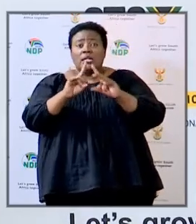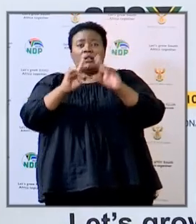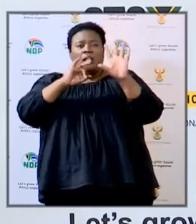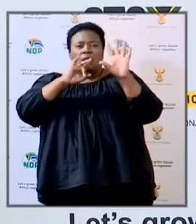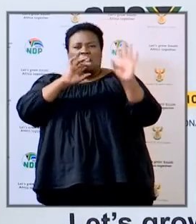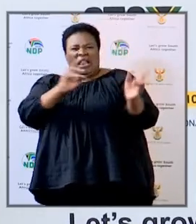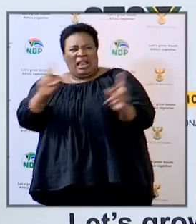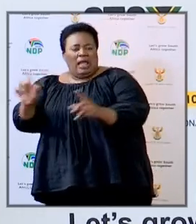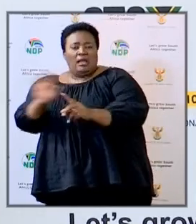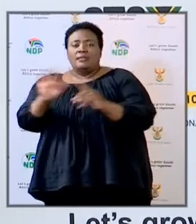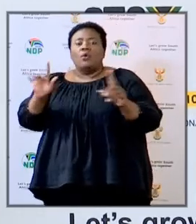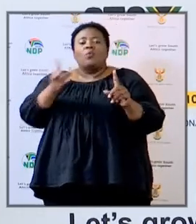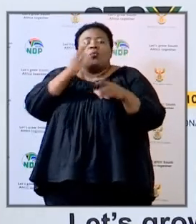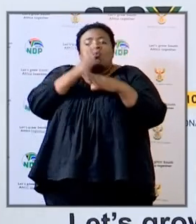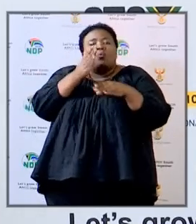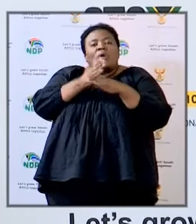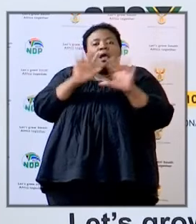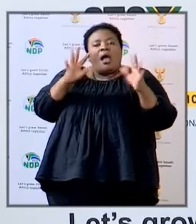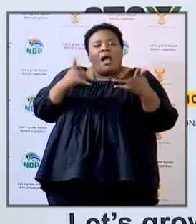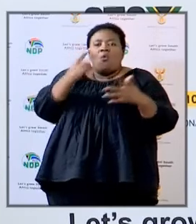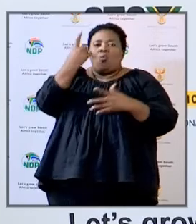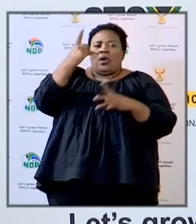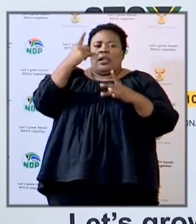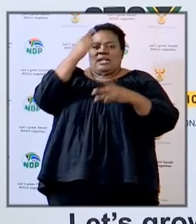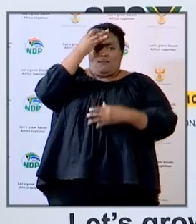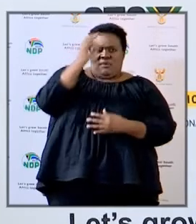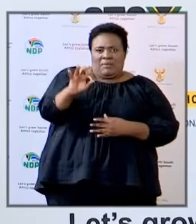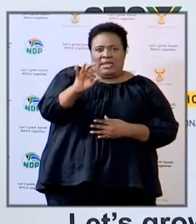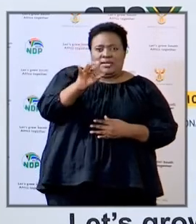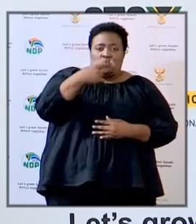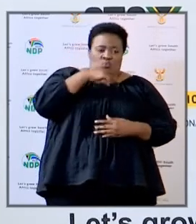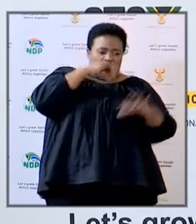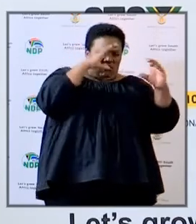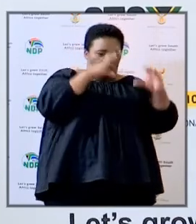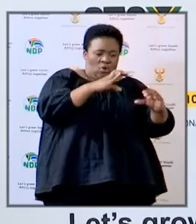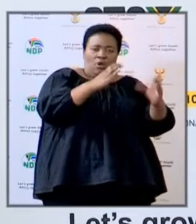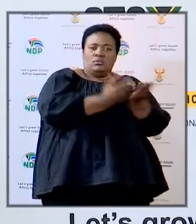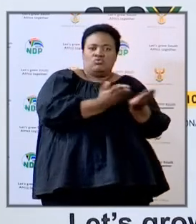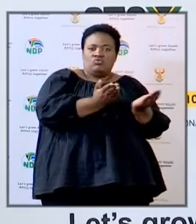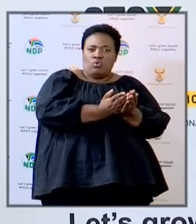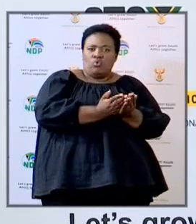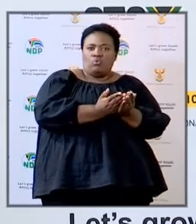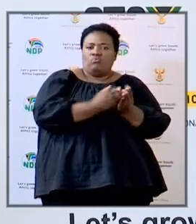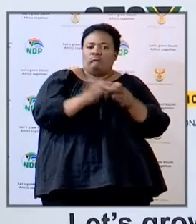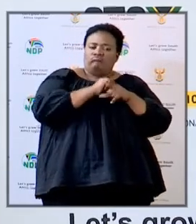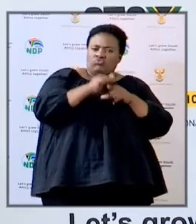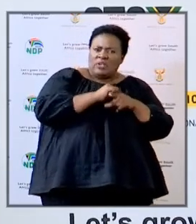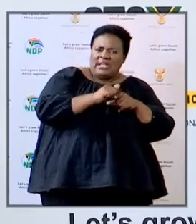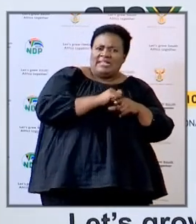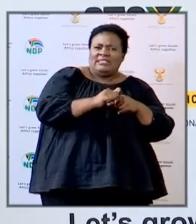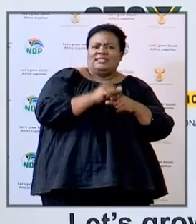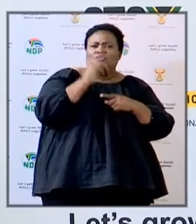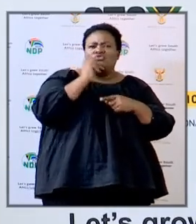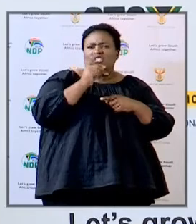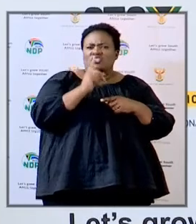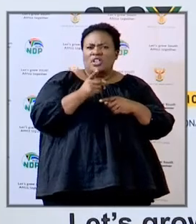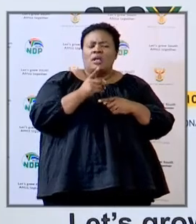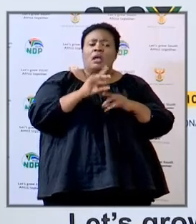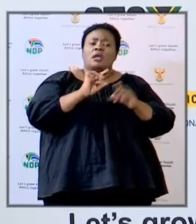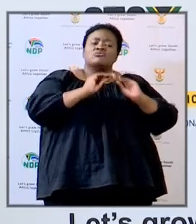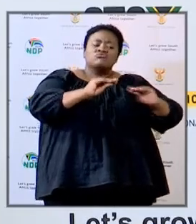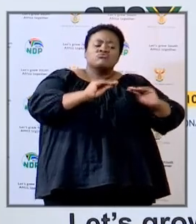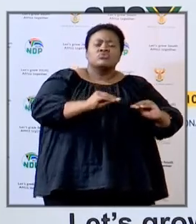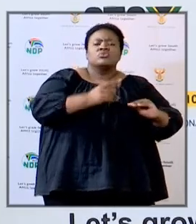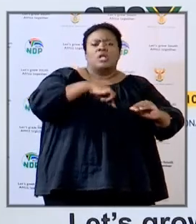one government so we do our part in the schools to orientate to induct and train teachers